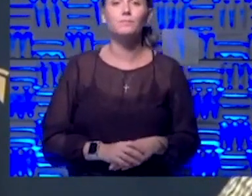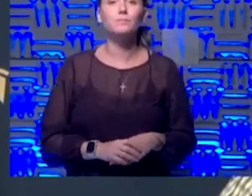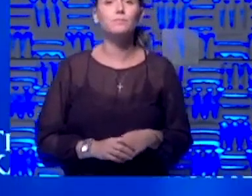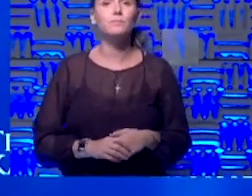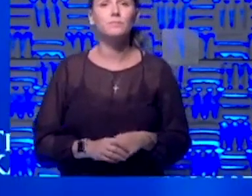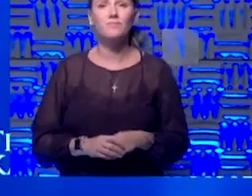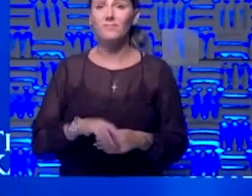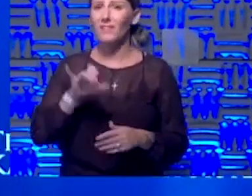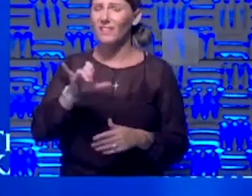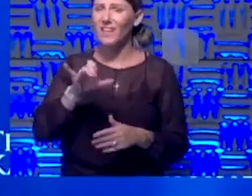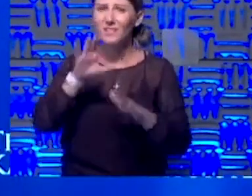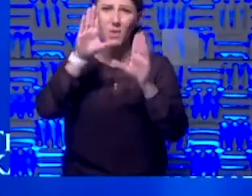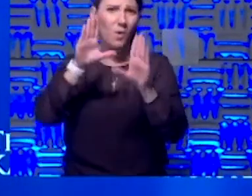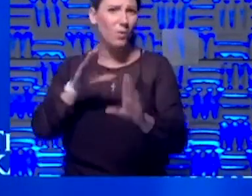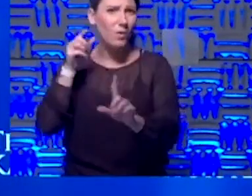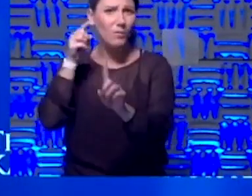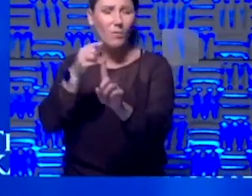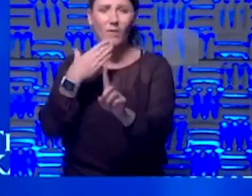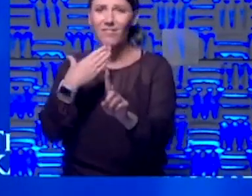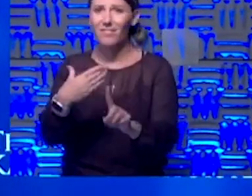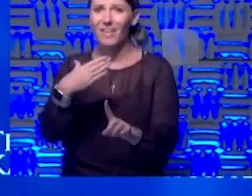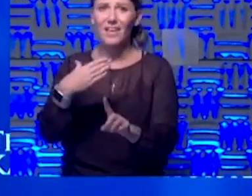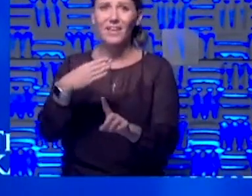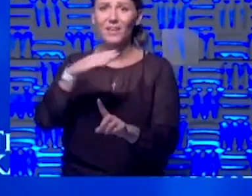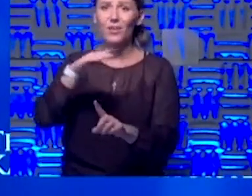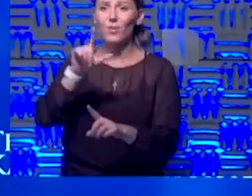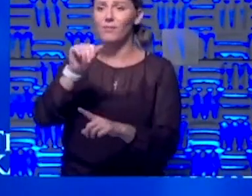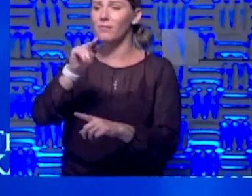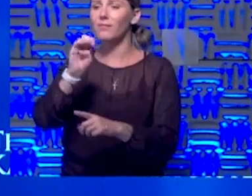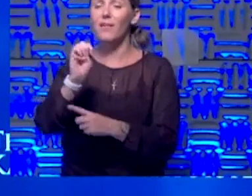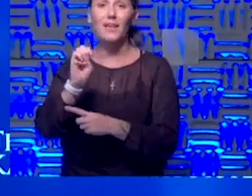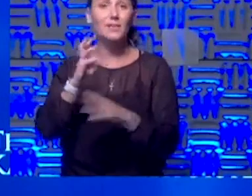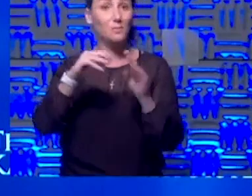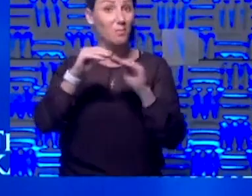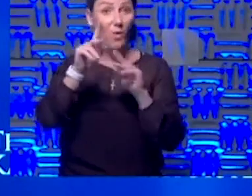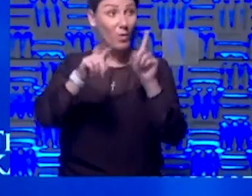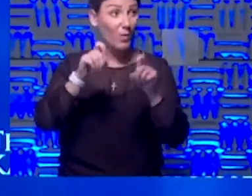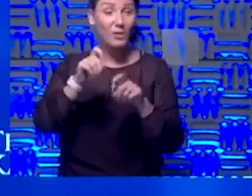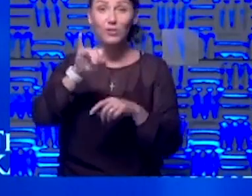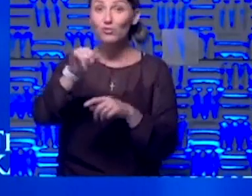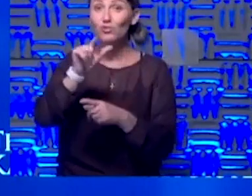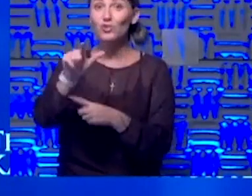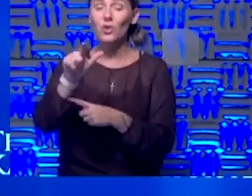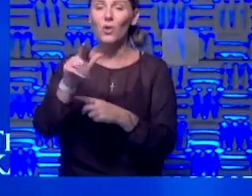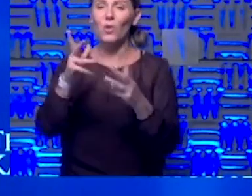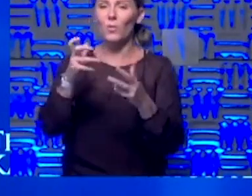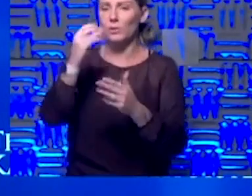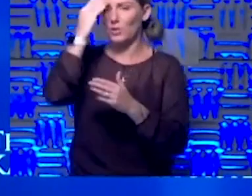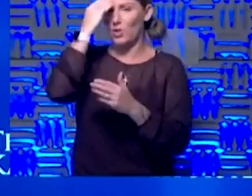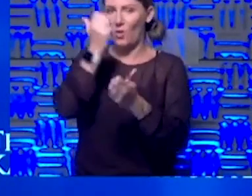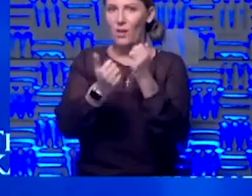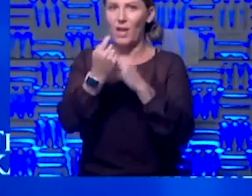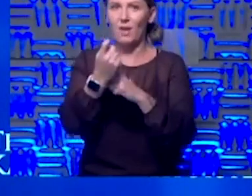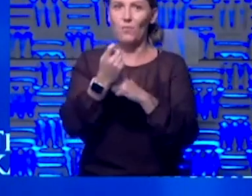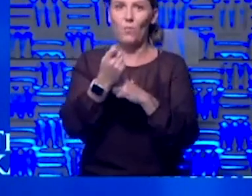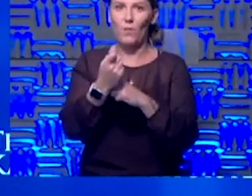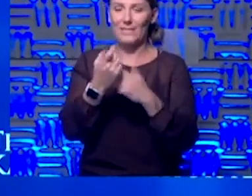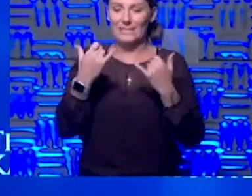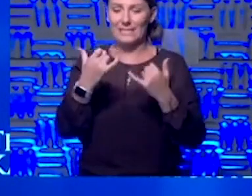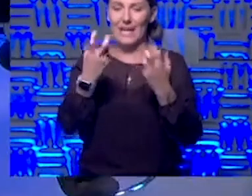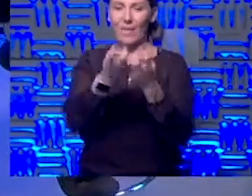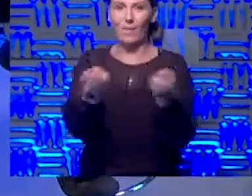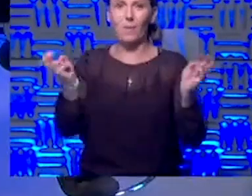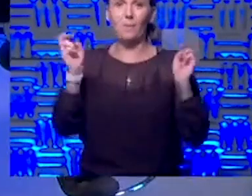So that's a great point. Thank you, Lance. And Jill, I bet there are more questions out there. Ashley wants to know if everyone on this panel would get this vaccine.